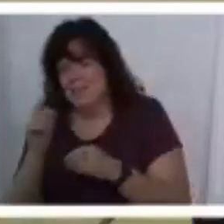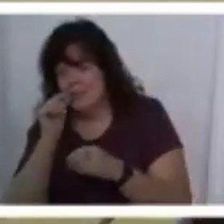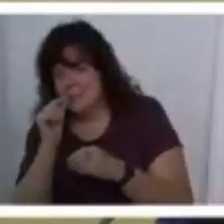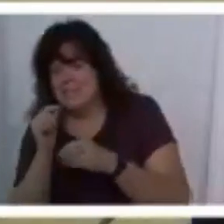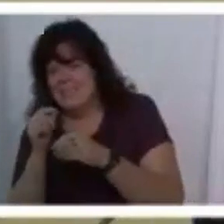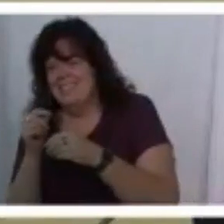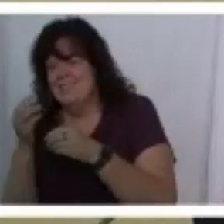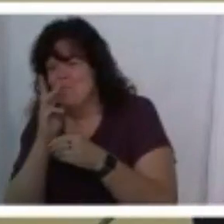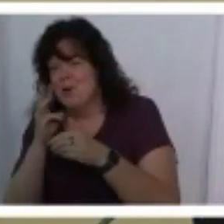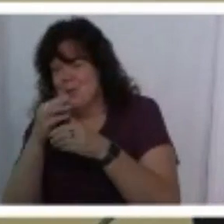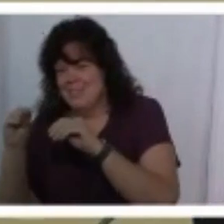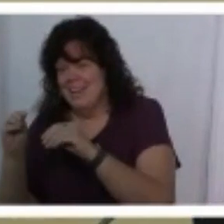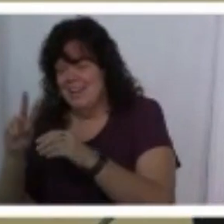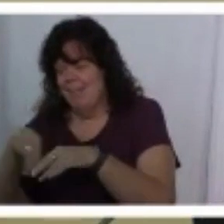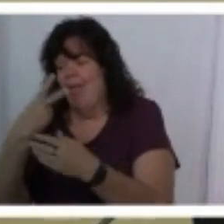passed clean out